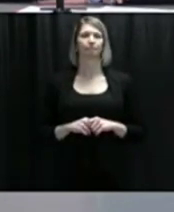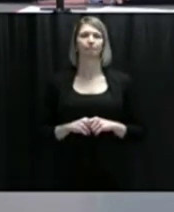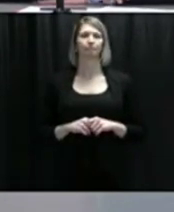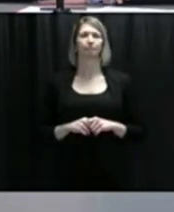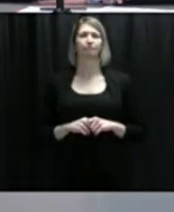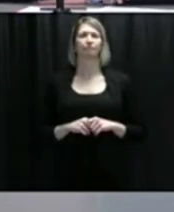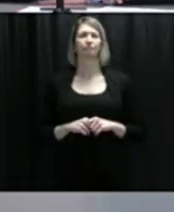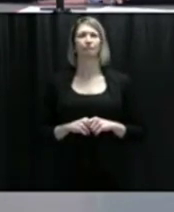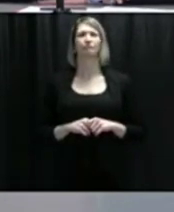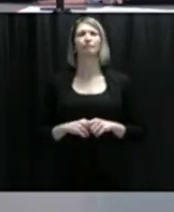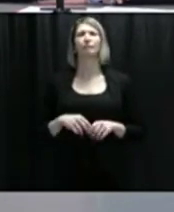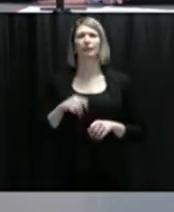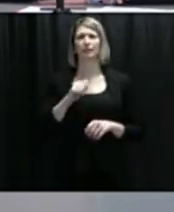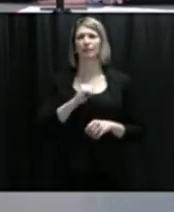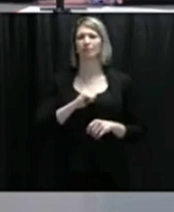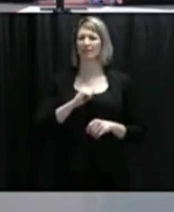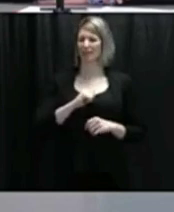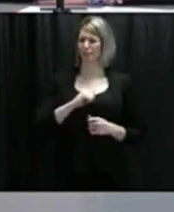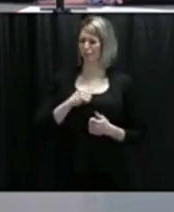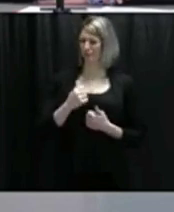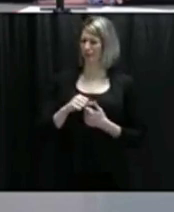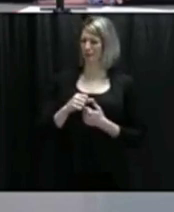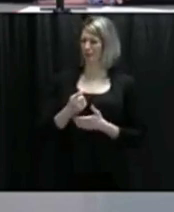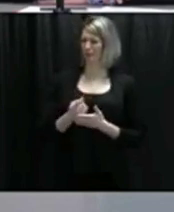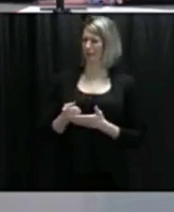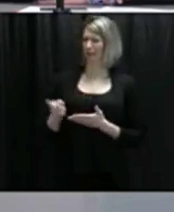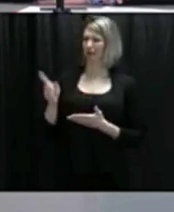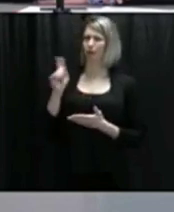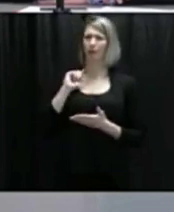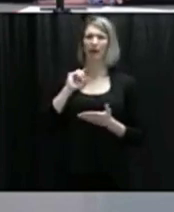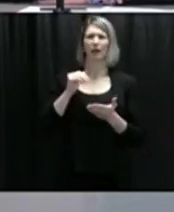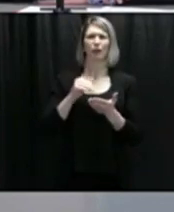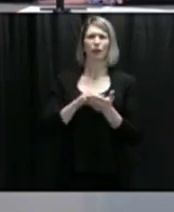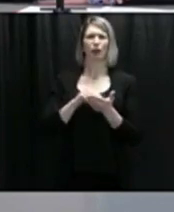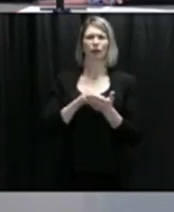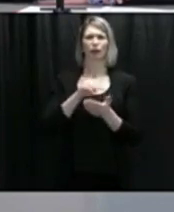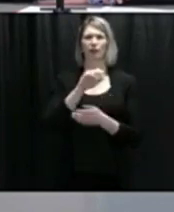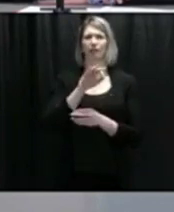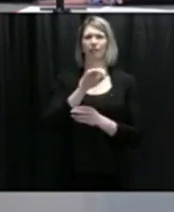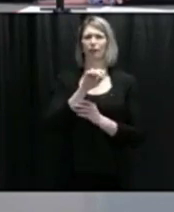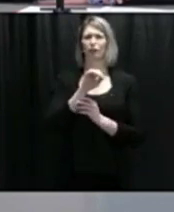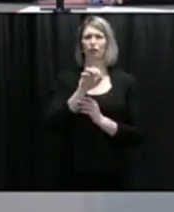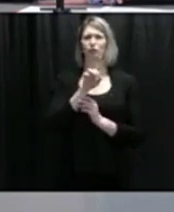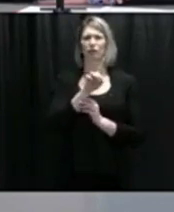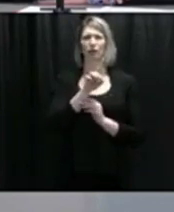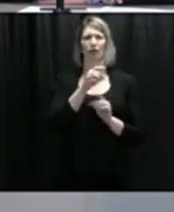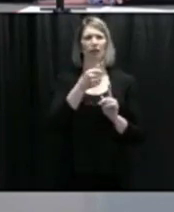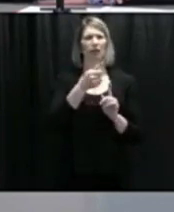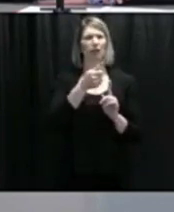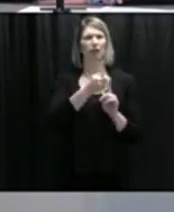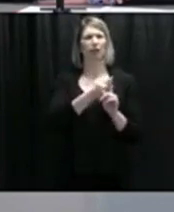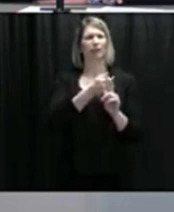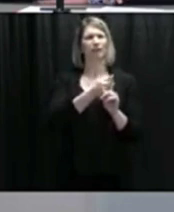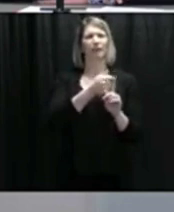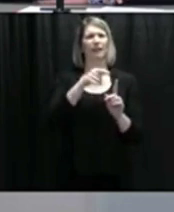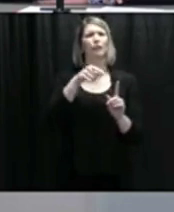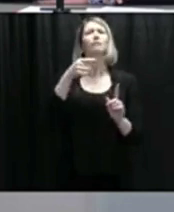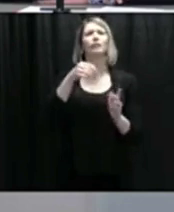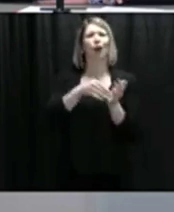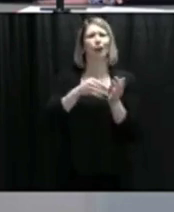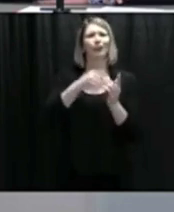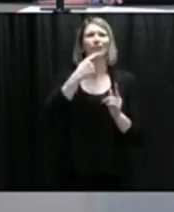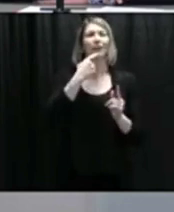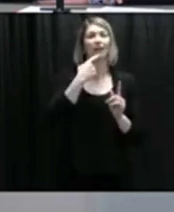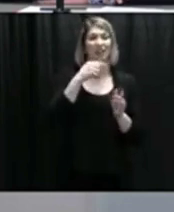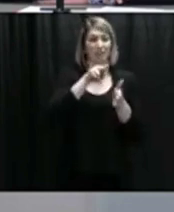last week Dr. Fitzgerald said that the called cluster includes direct and indirect contact with the first individual